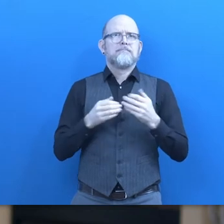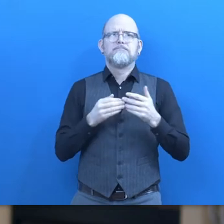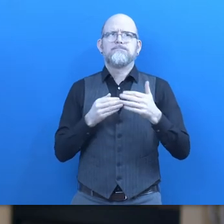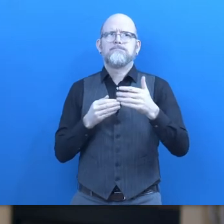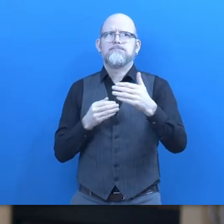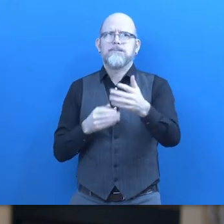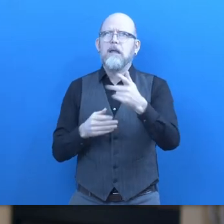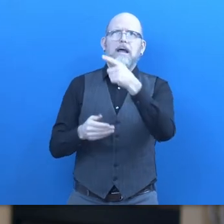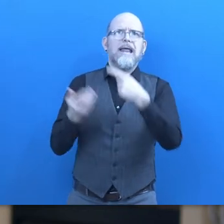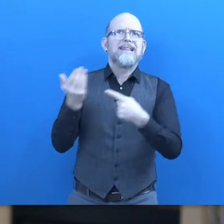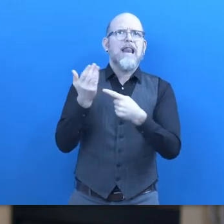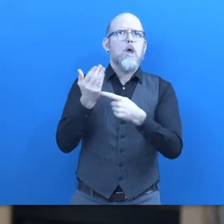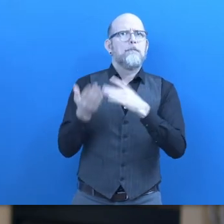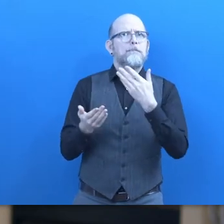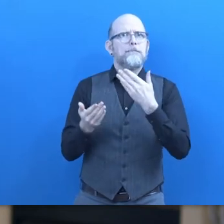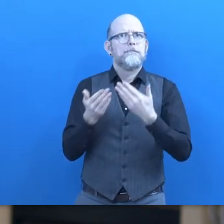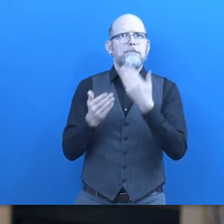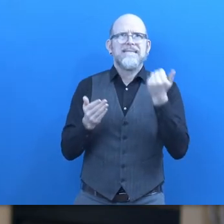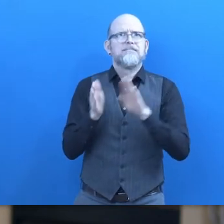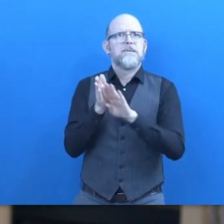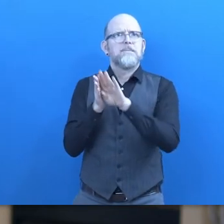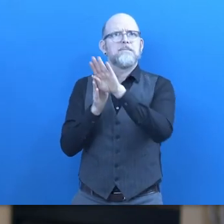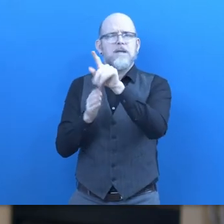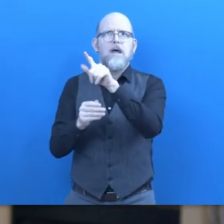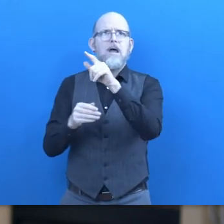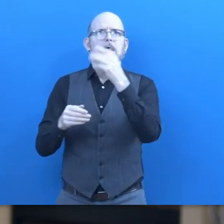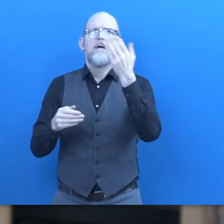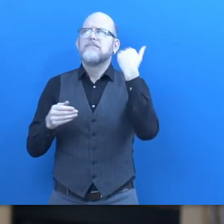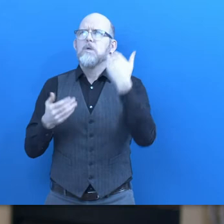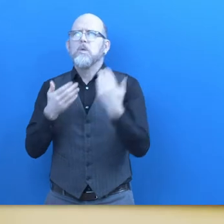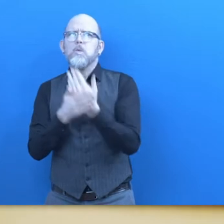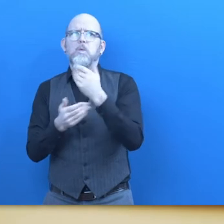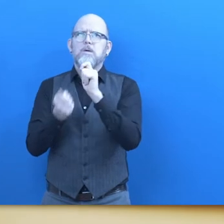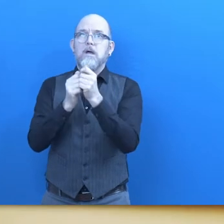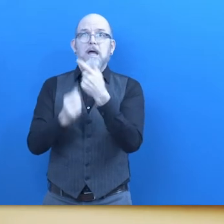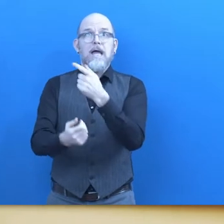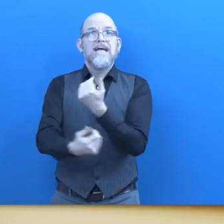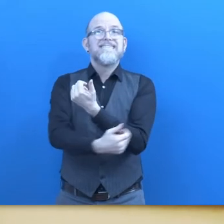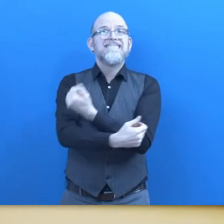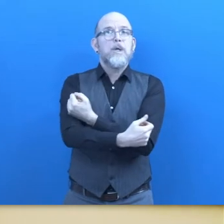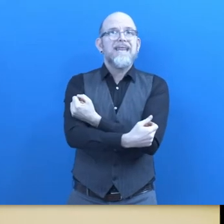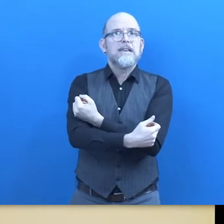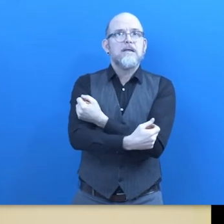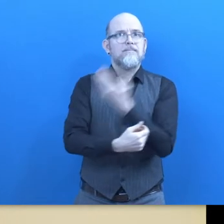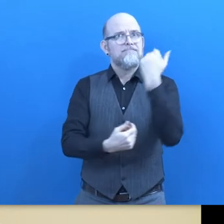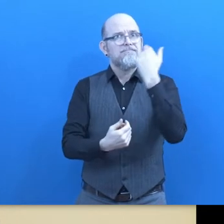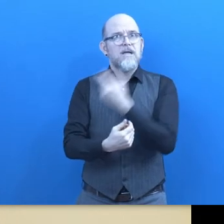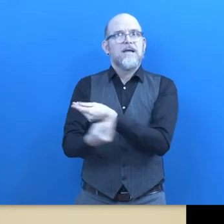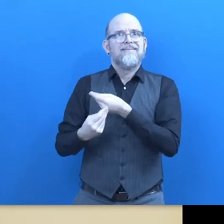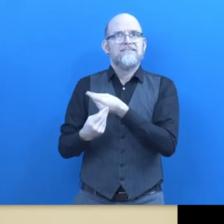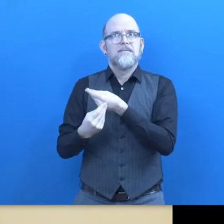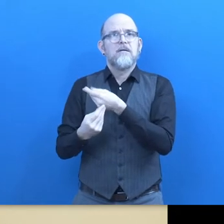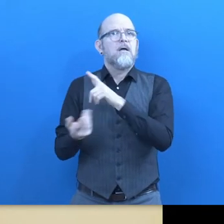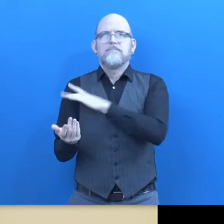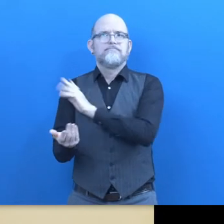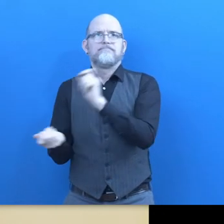advanced and now the standard protocol of treatment was no longer high-dose steroid therapy they now were using certain types of chemotherapy again